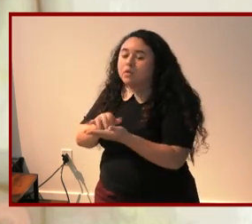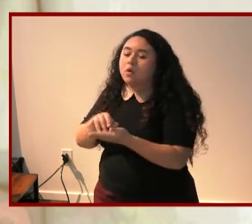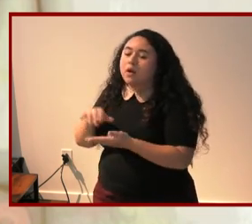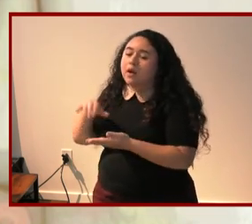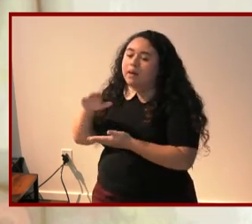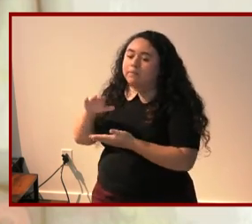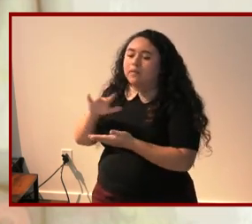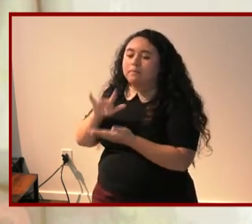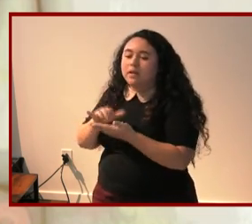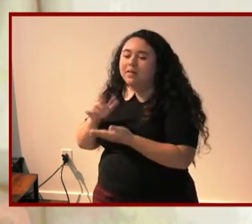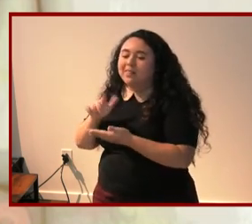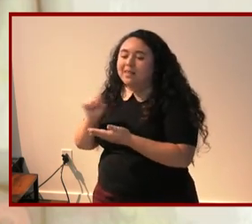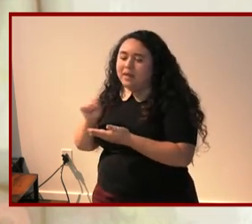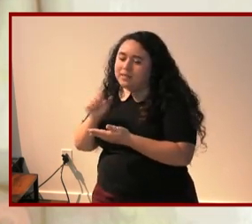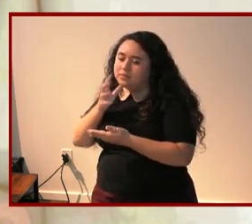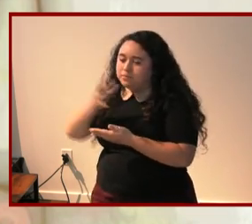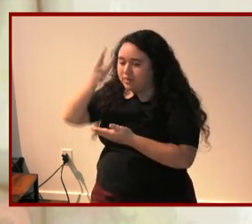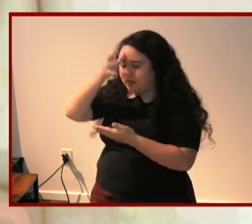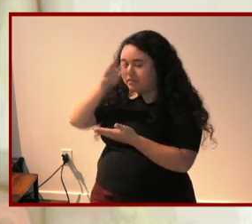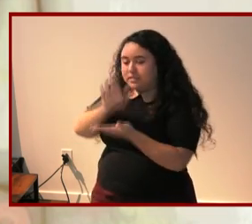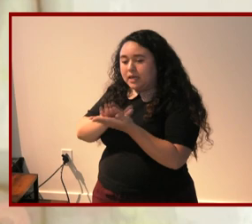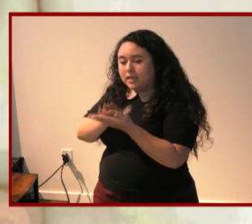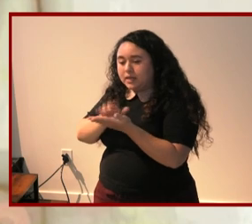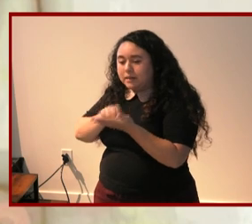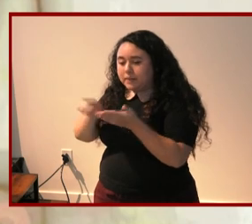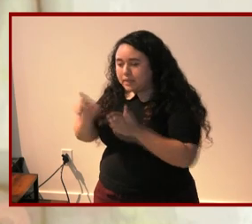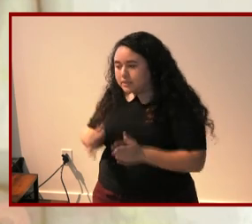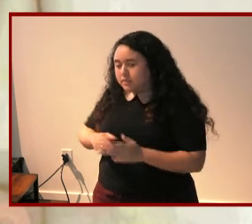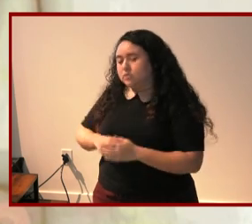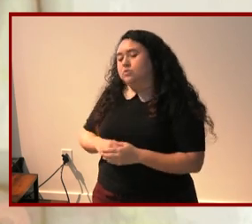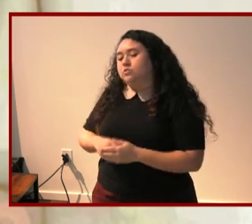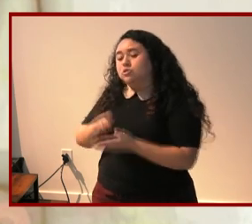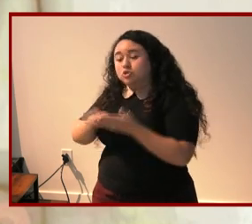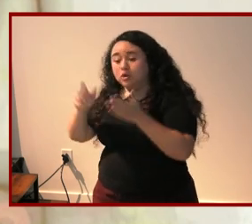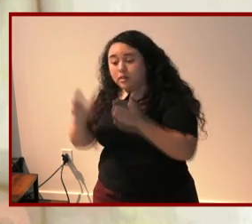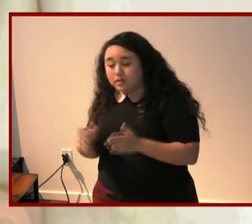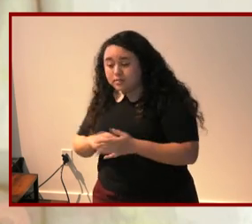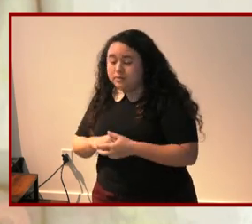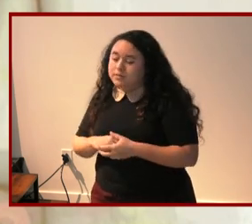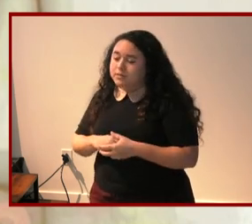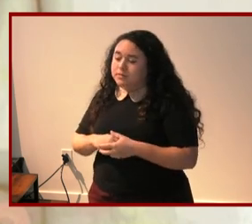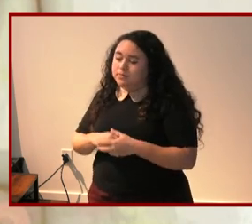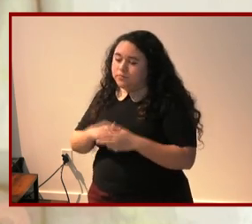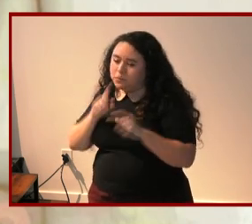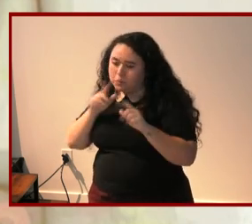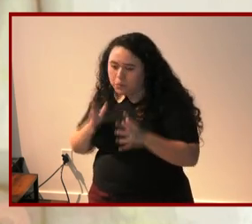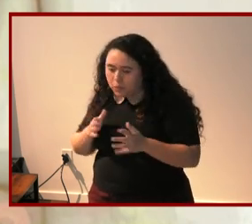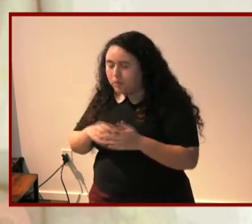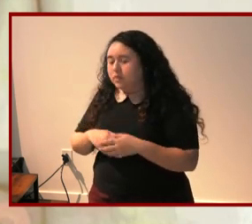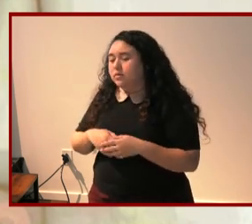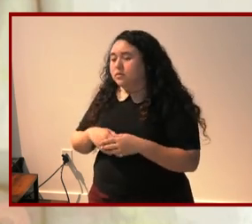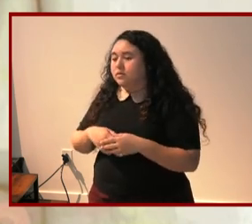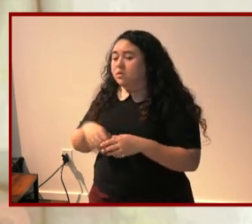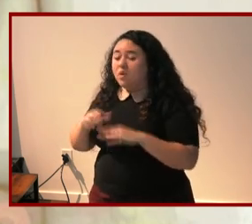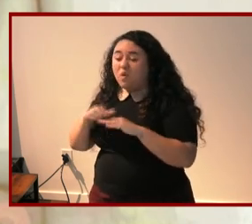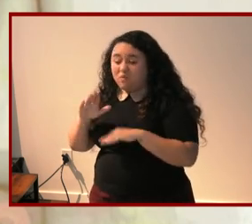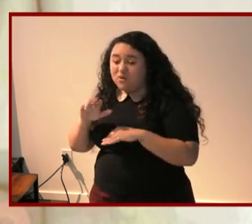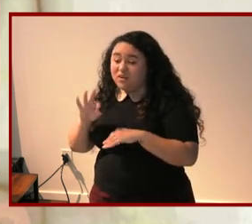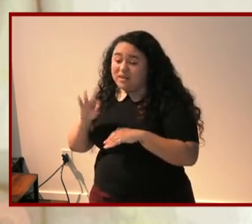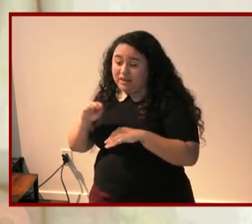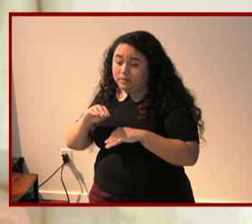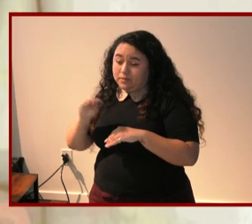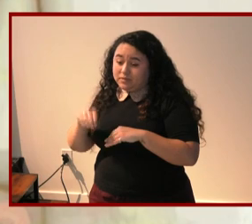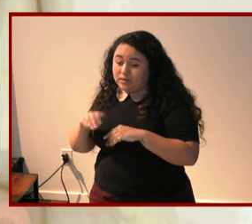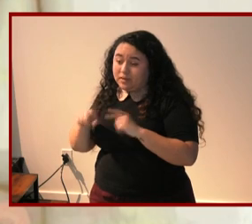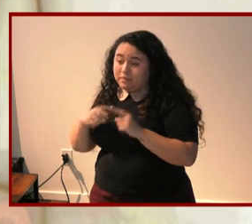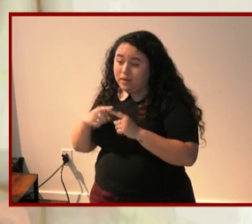parents many of whom are academics and journalists and most significantly over 90 percent of the memoirs are written by white parents about